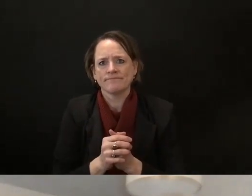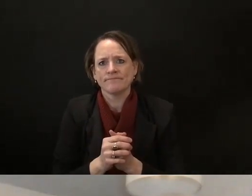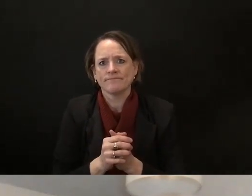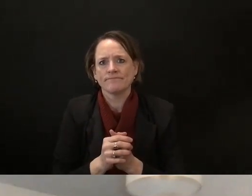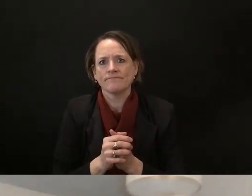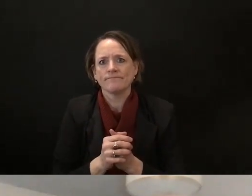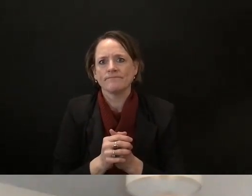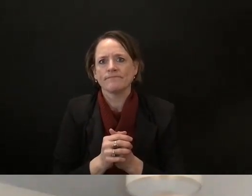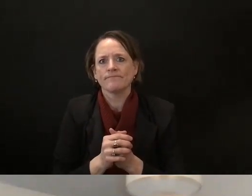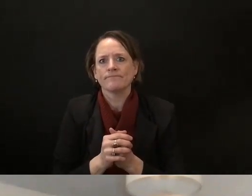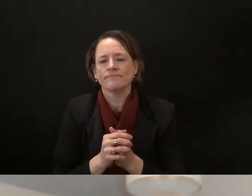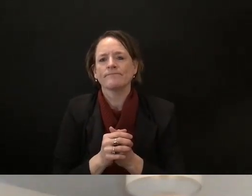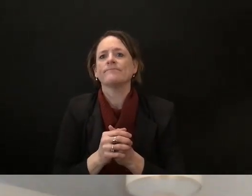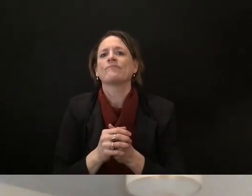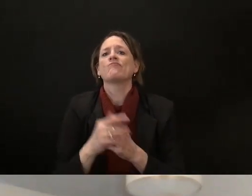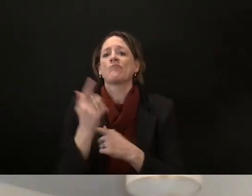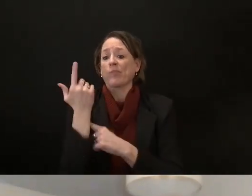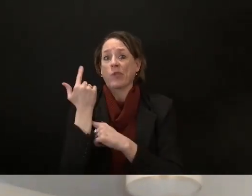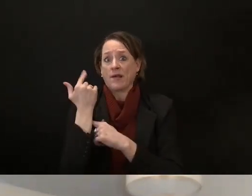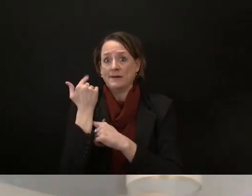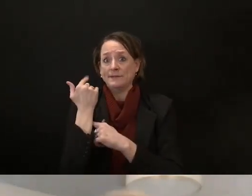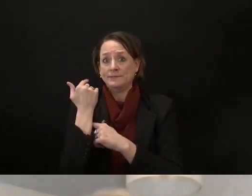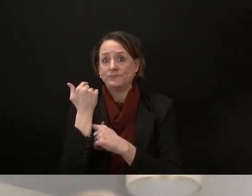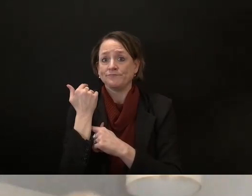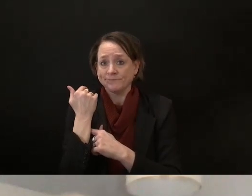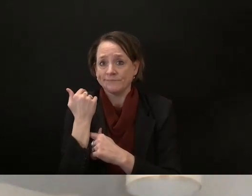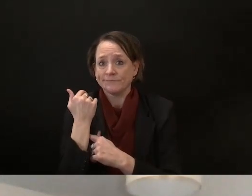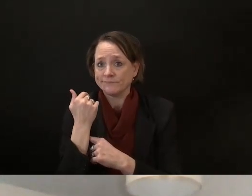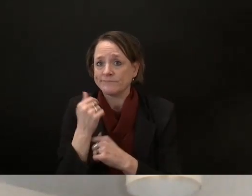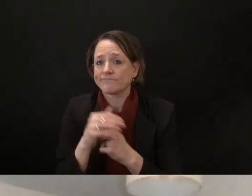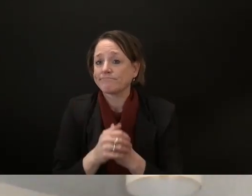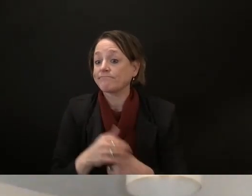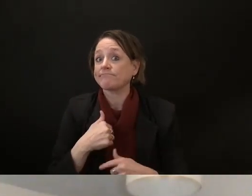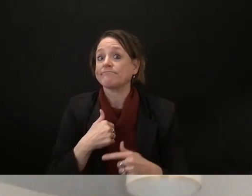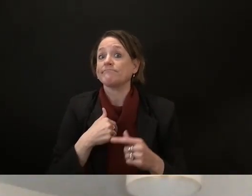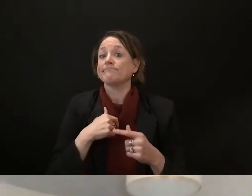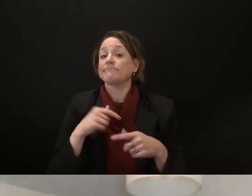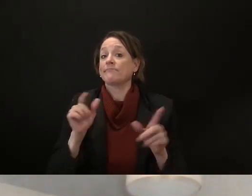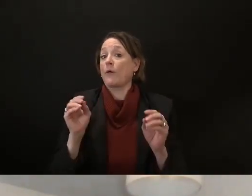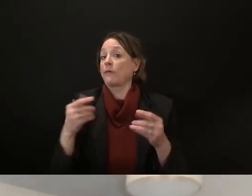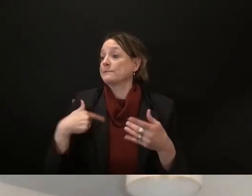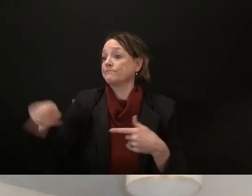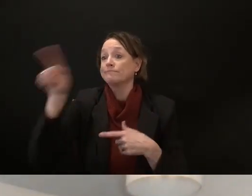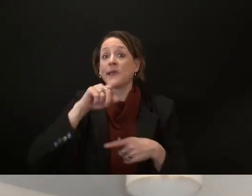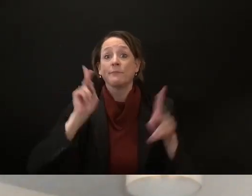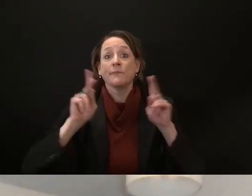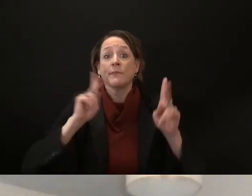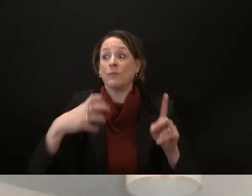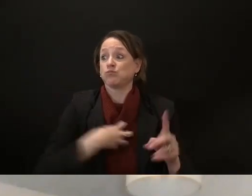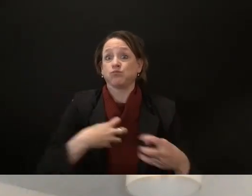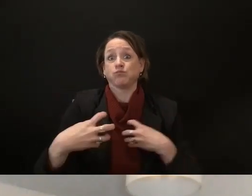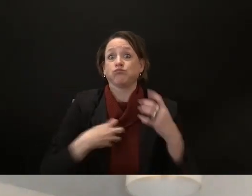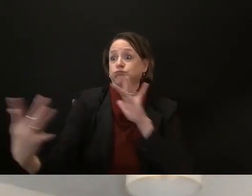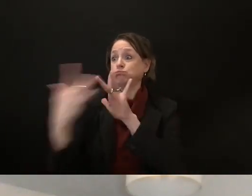claim as it comes in so we're doing that and uh there's there's um a change in the